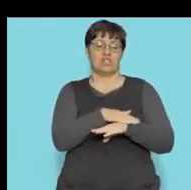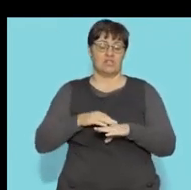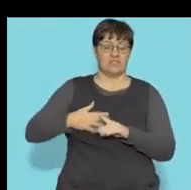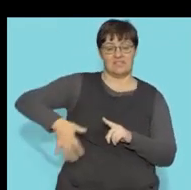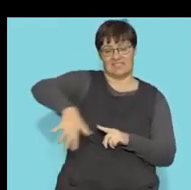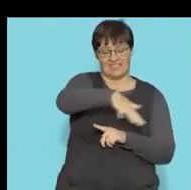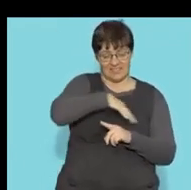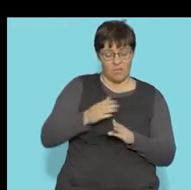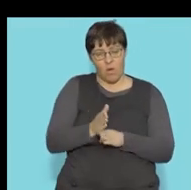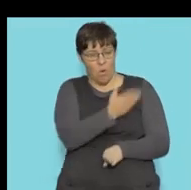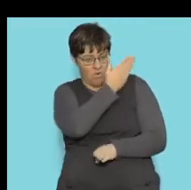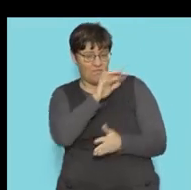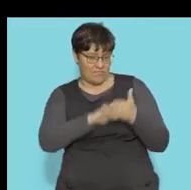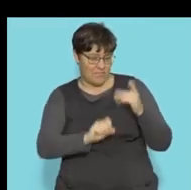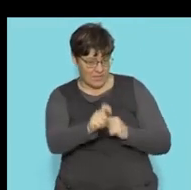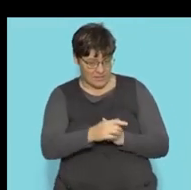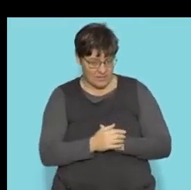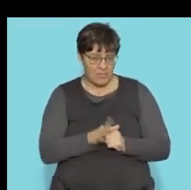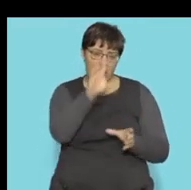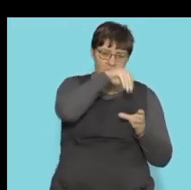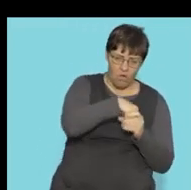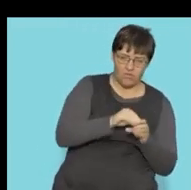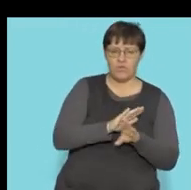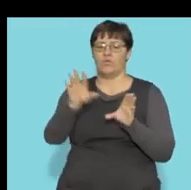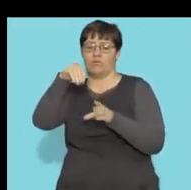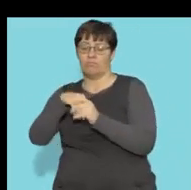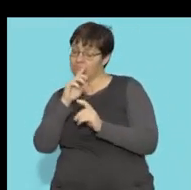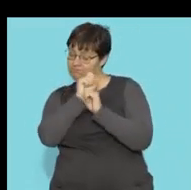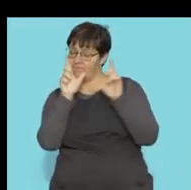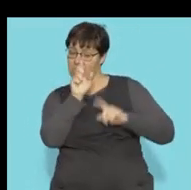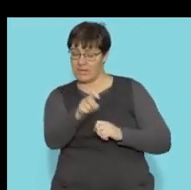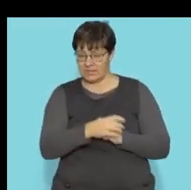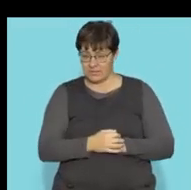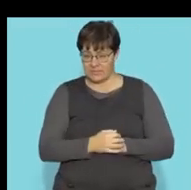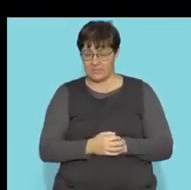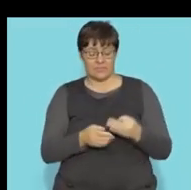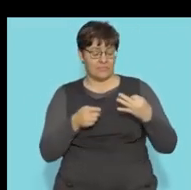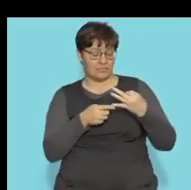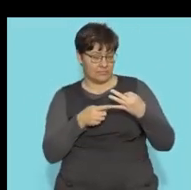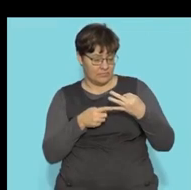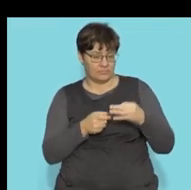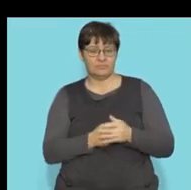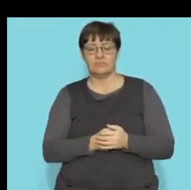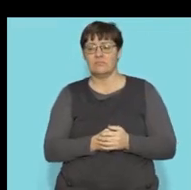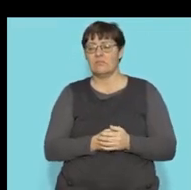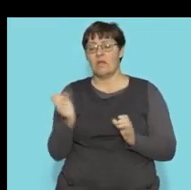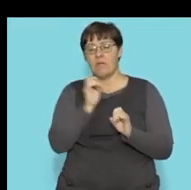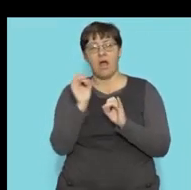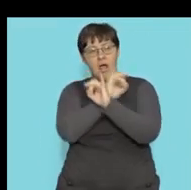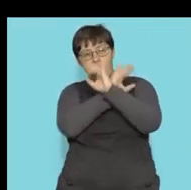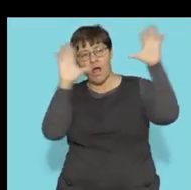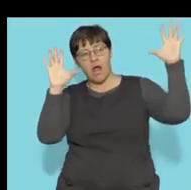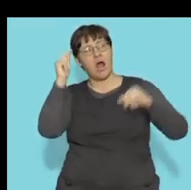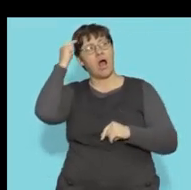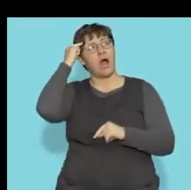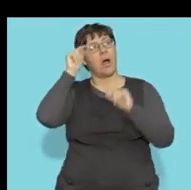So please just be aware of what's included and what is not included. Lastly, it is very important to visualize the